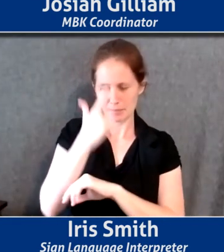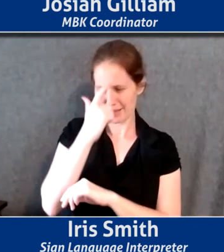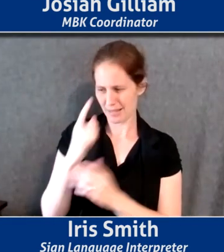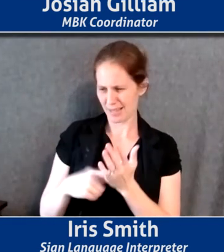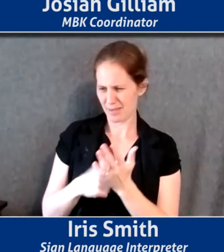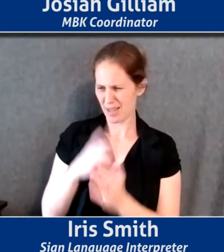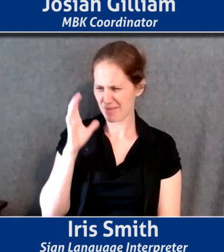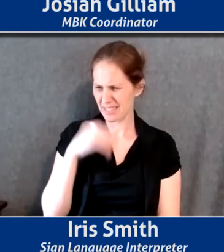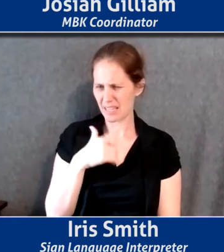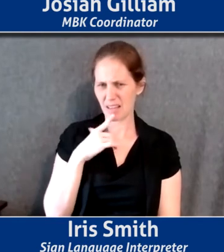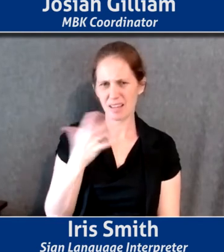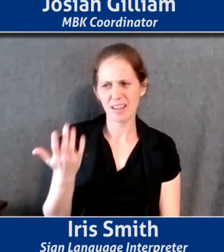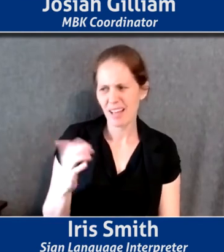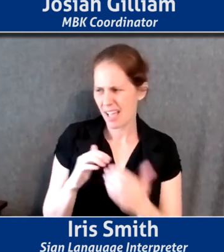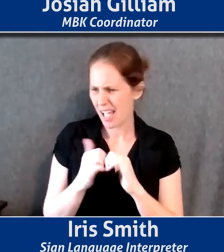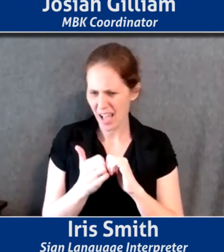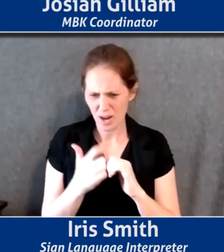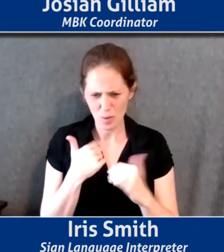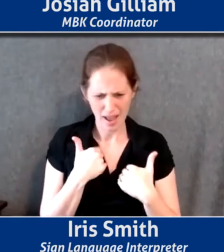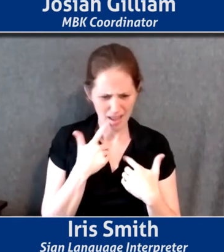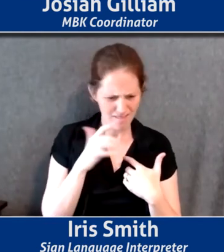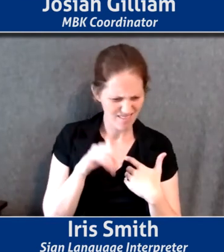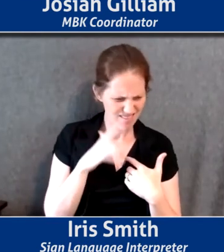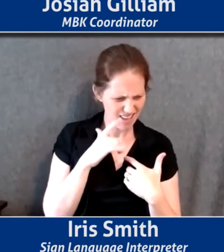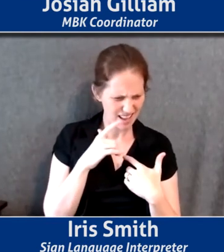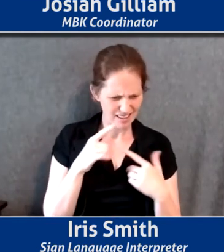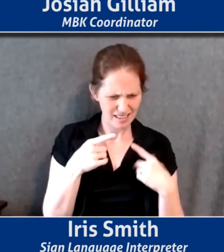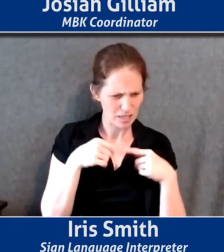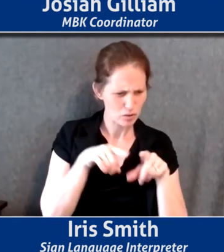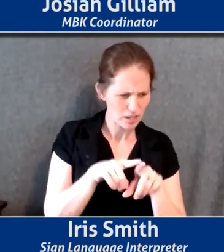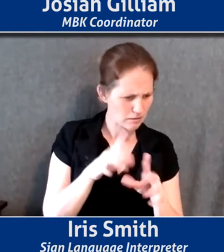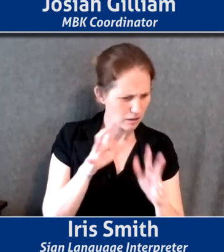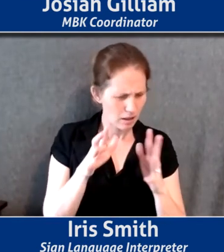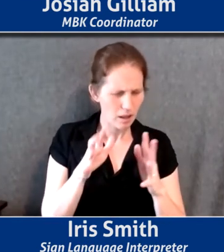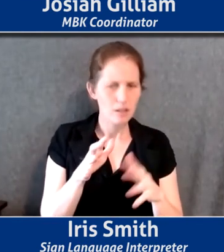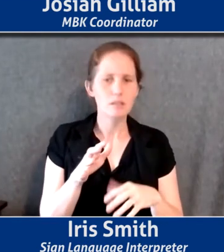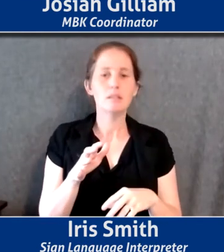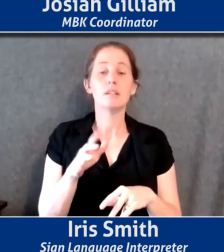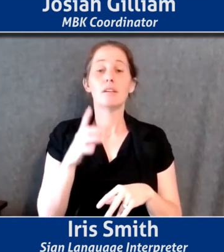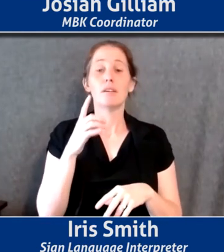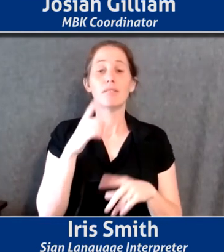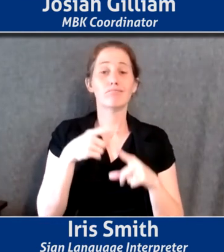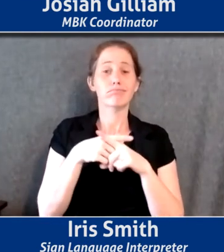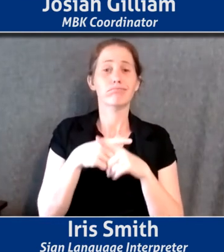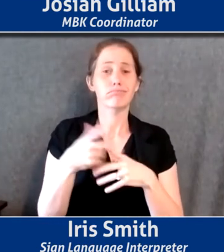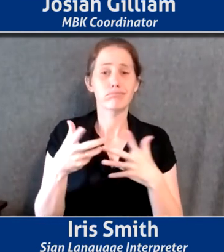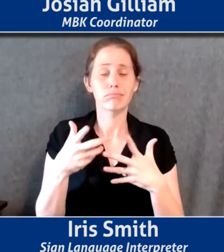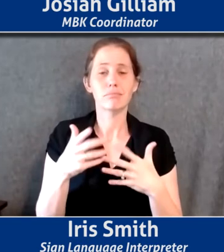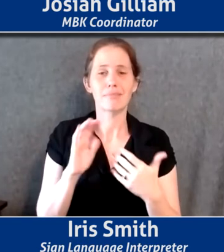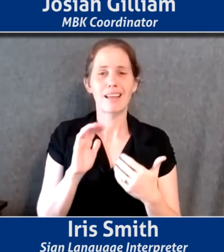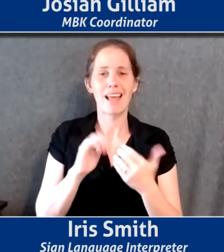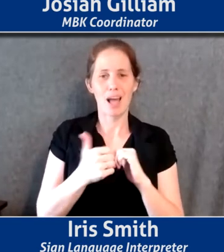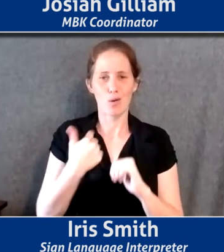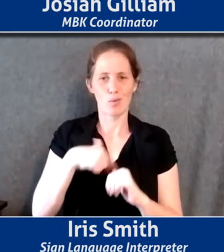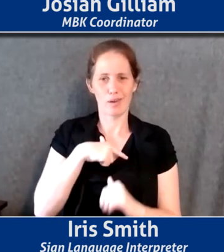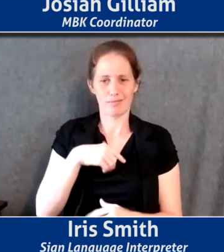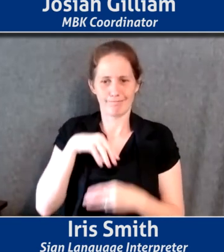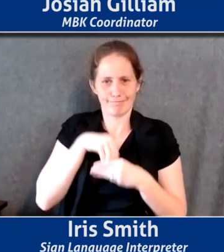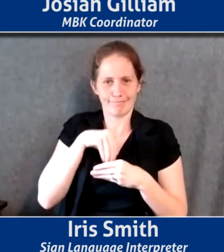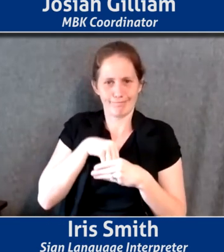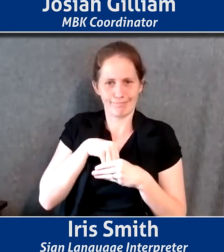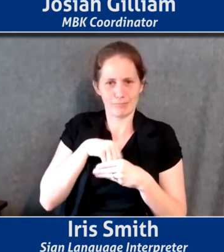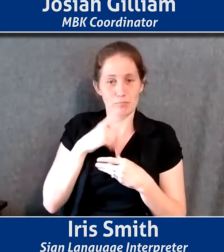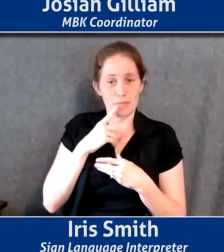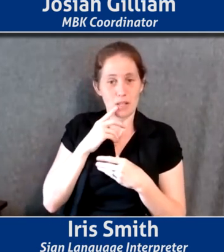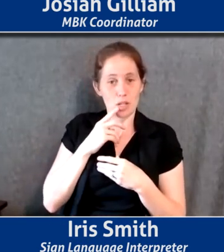seem hard. Well, how do I take that kind of intersectional birth? Um, and for me, the way that we all internalize it and, and put it into practice